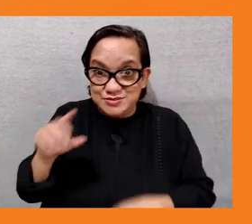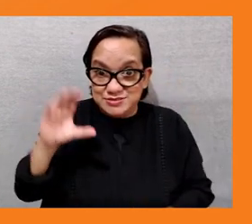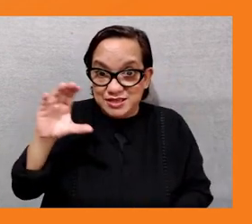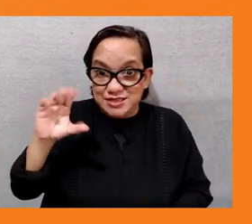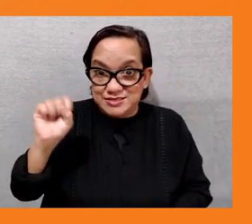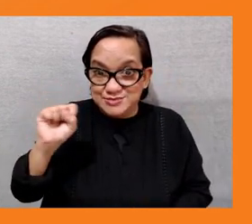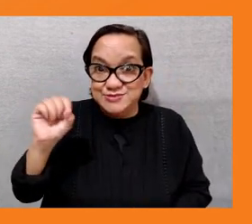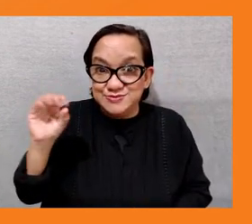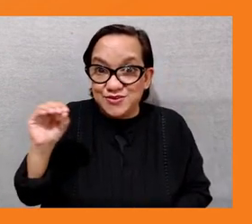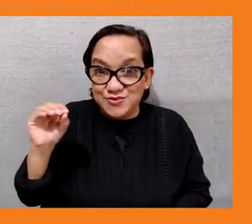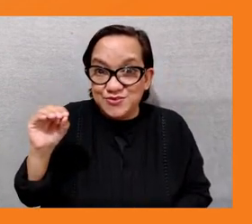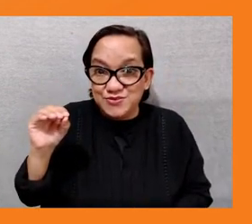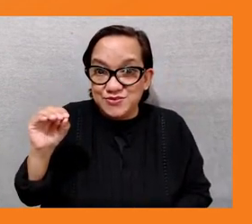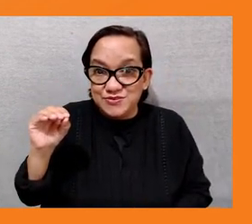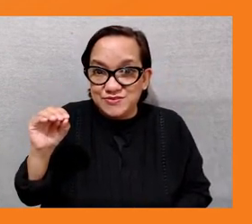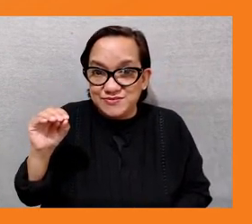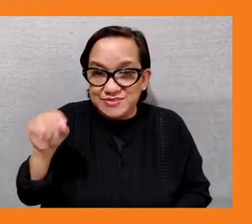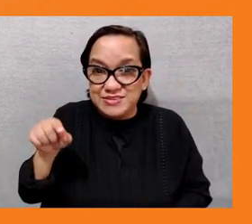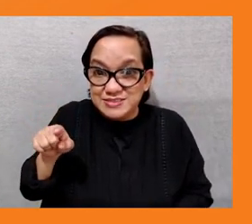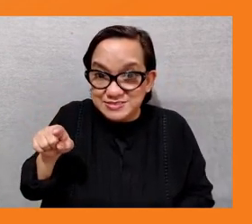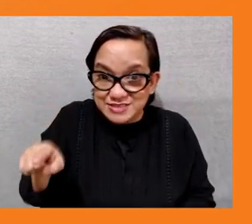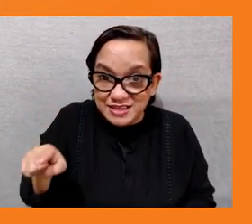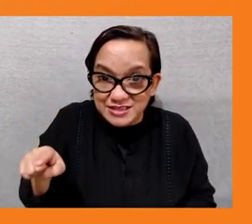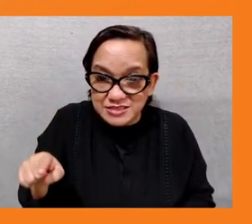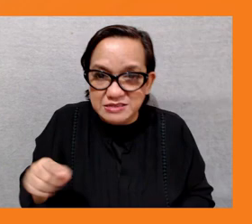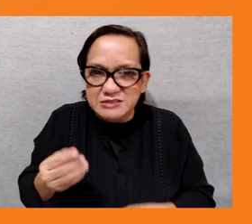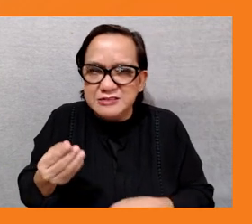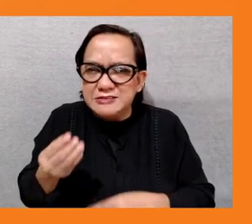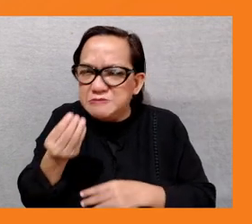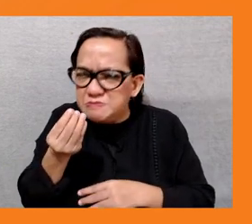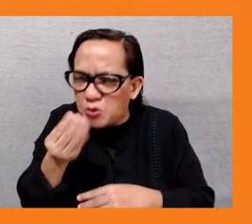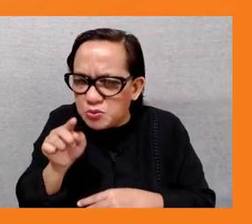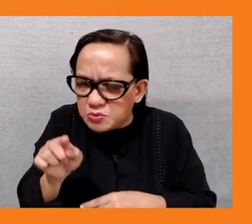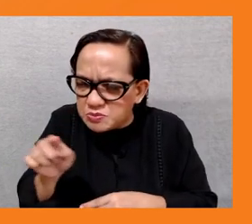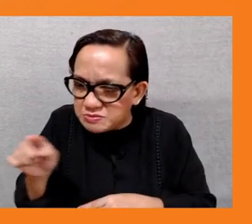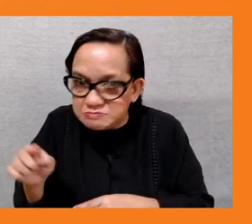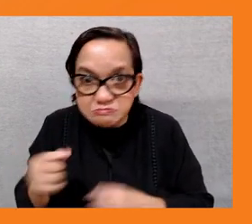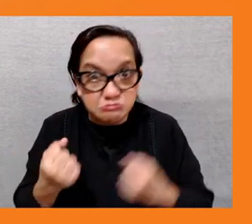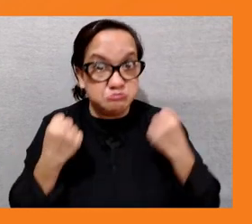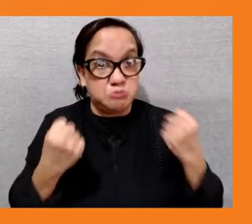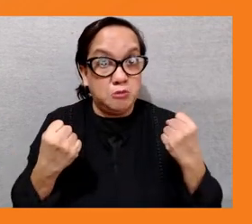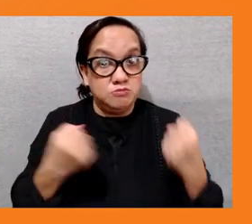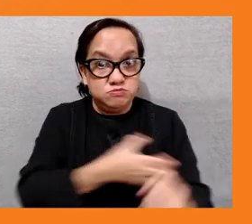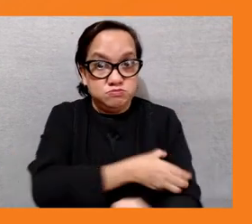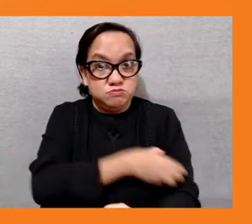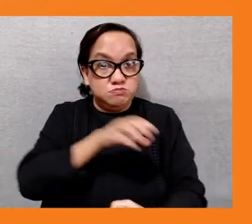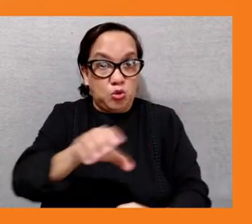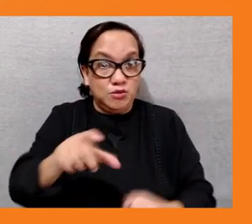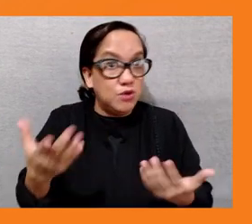in cca and dor especially in integrating this topic into mainstream development programs